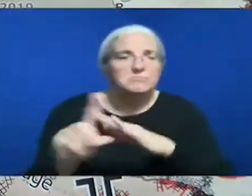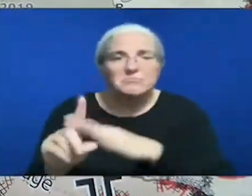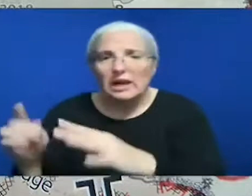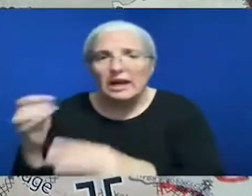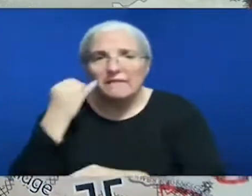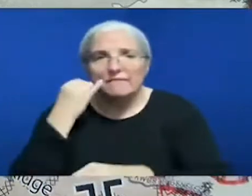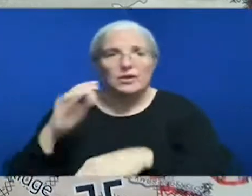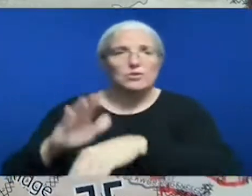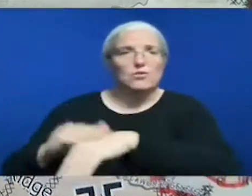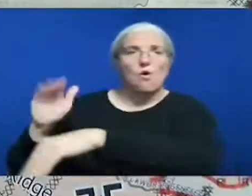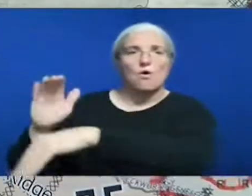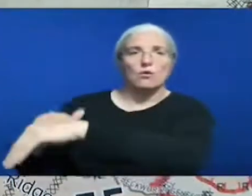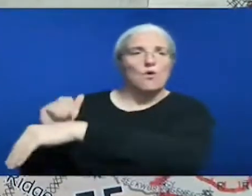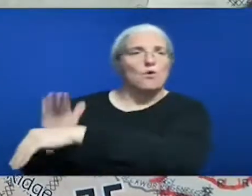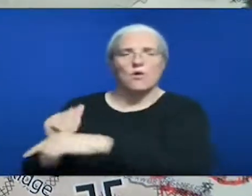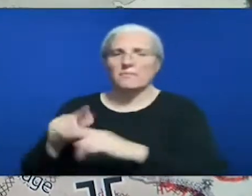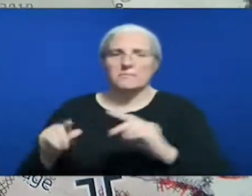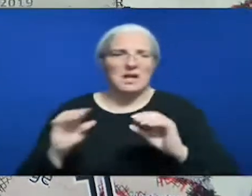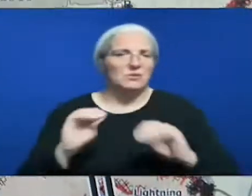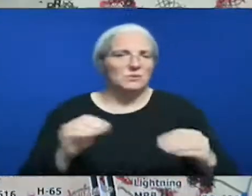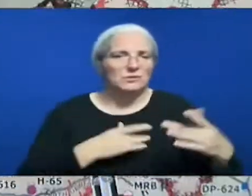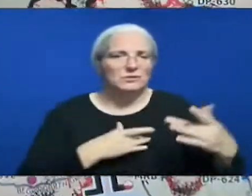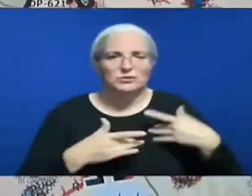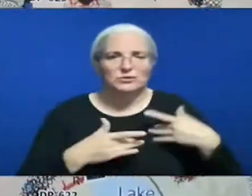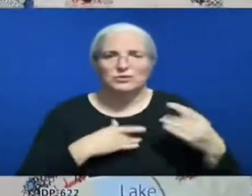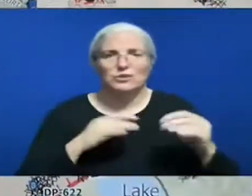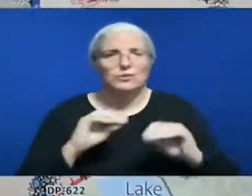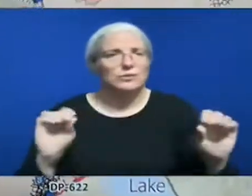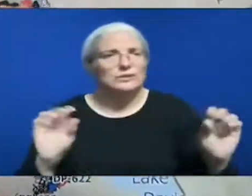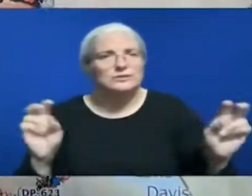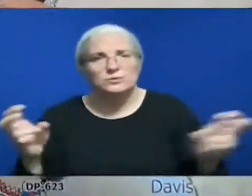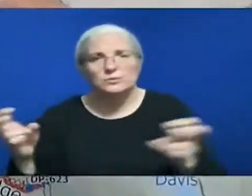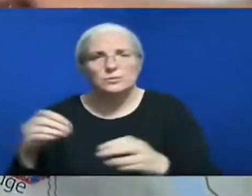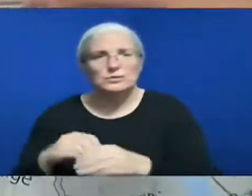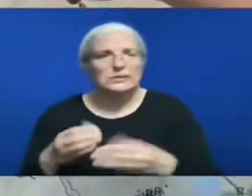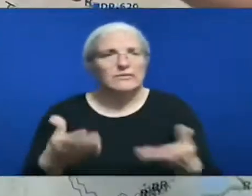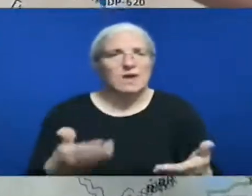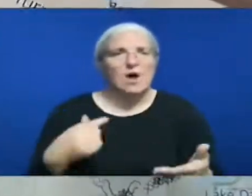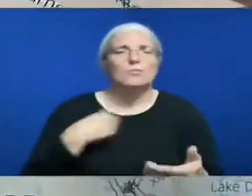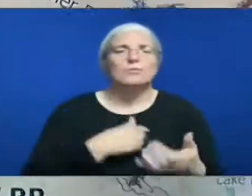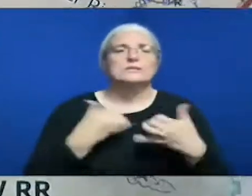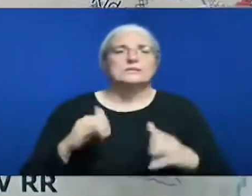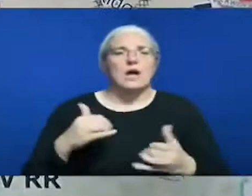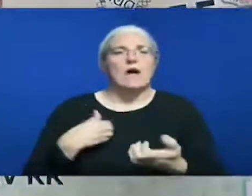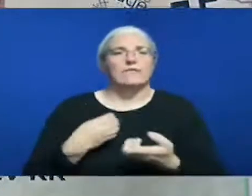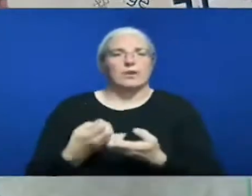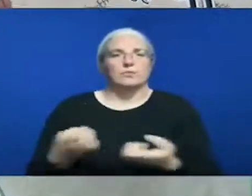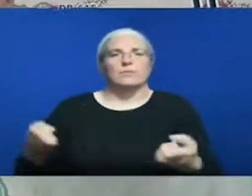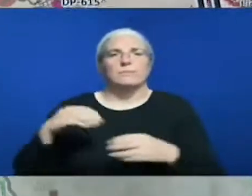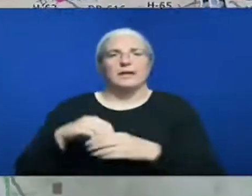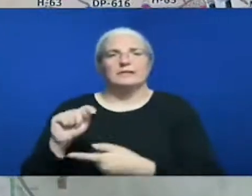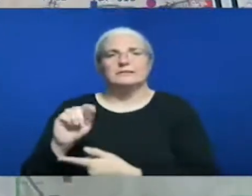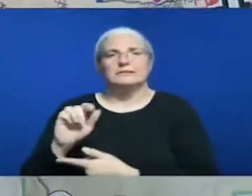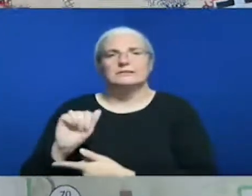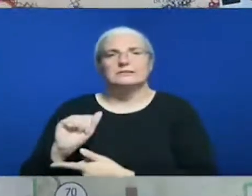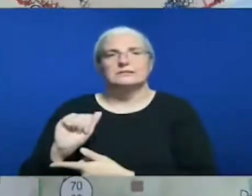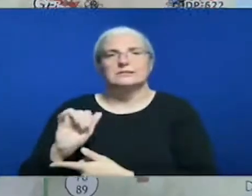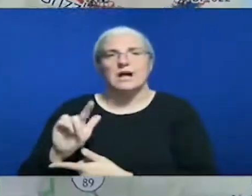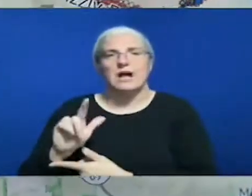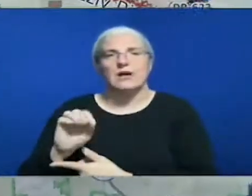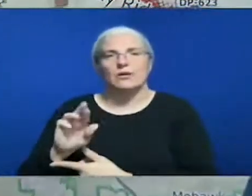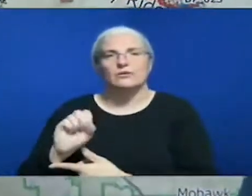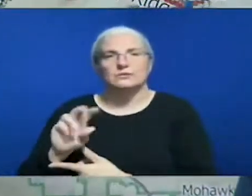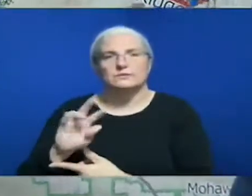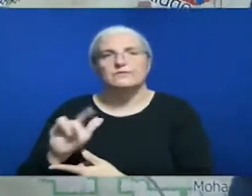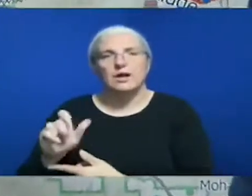and then coming down into whiskey whiskey x-ray x-ray along the heel to fire back the story resources are